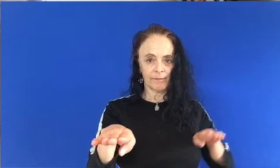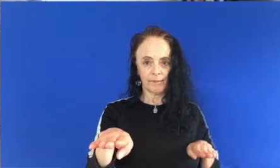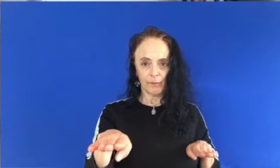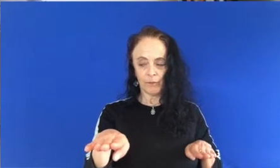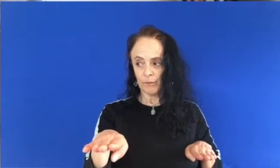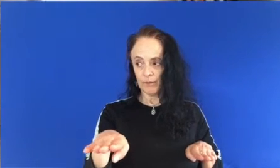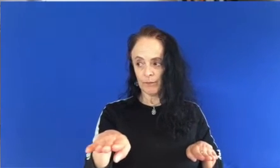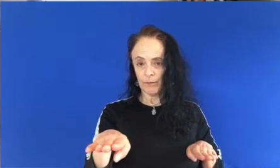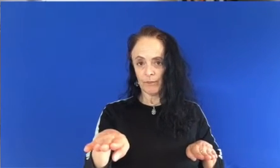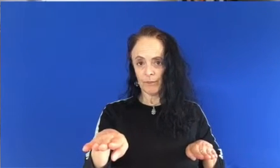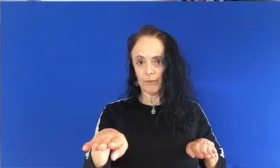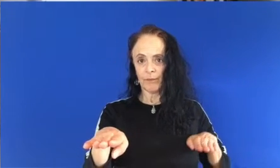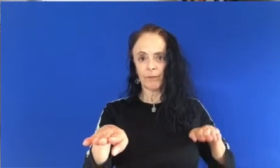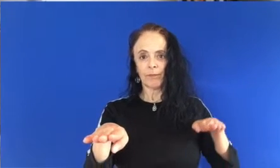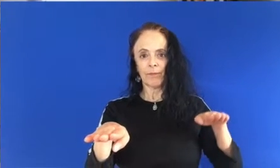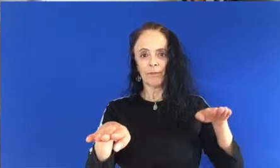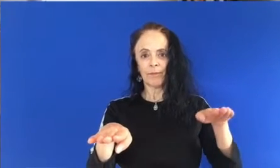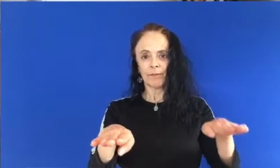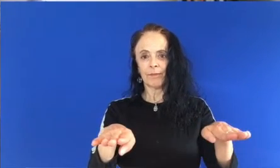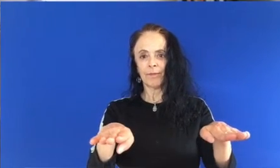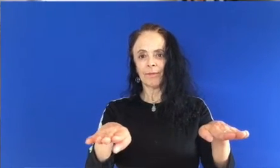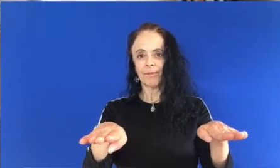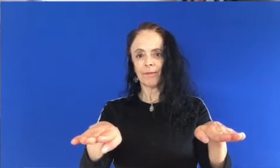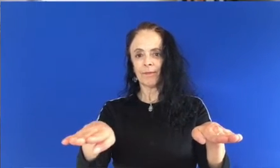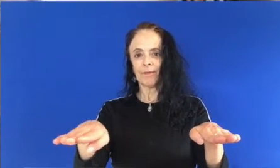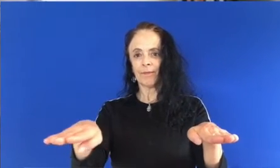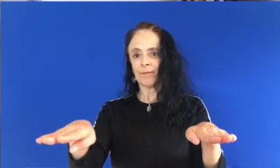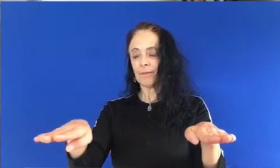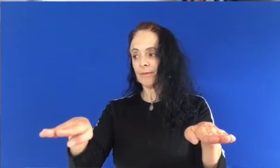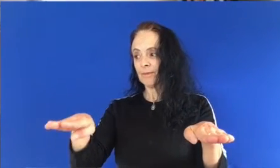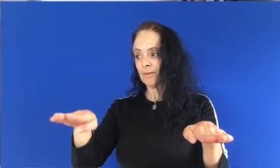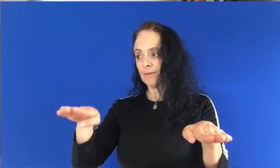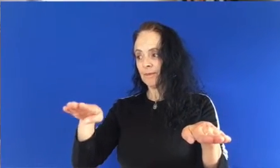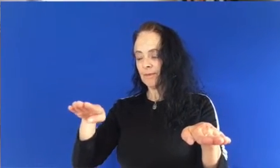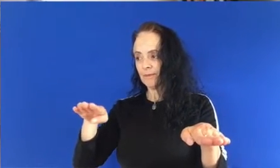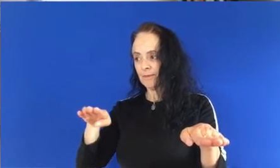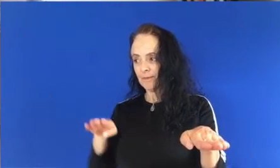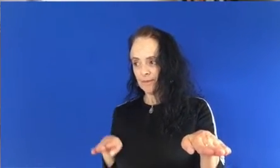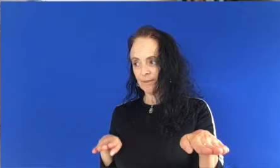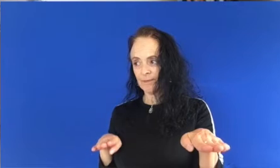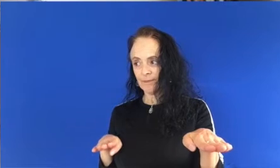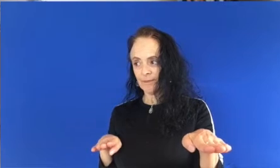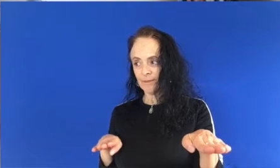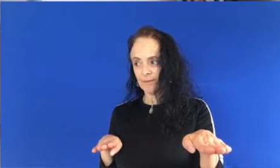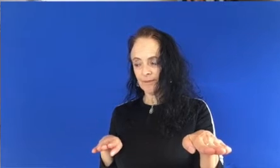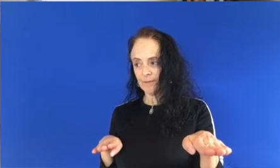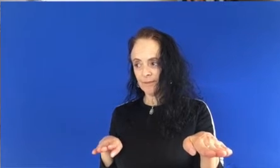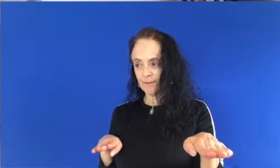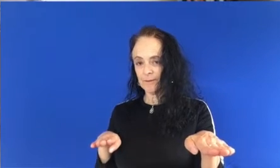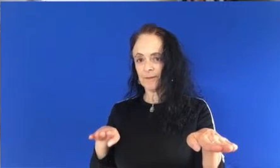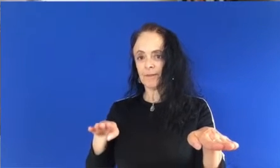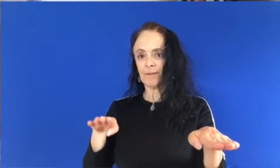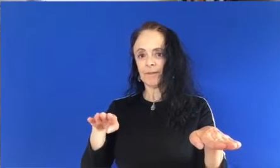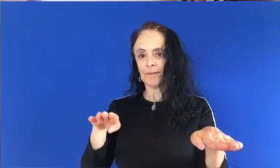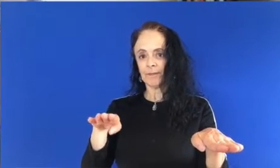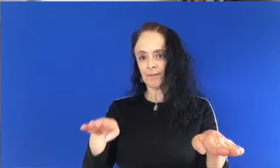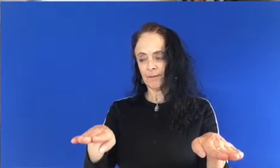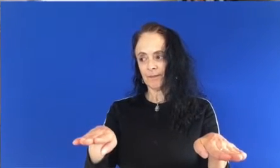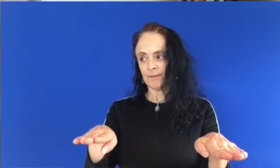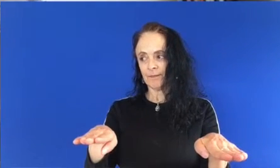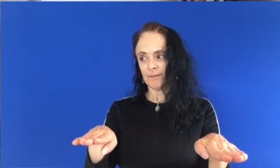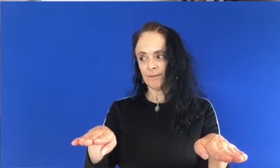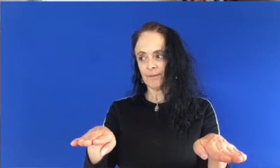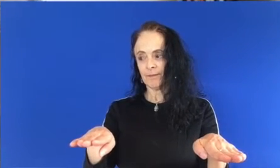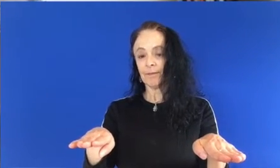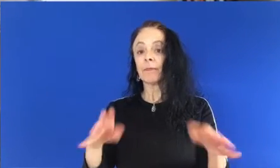En el medio, otro pie atrás, otro el medio, otro